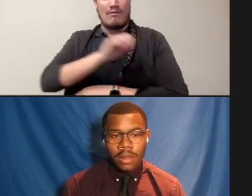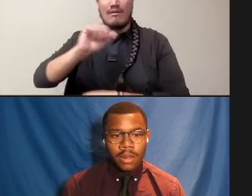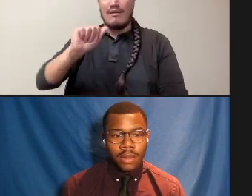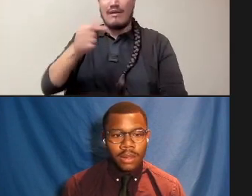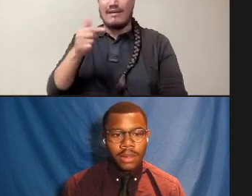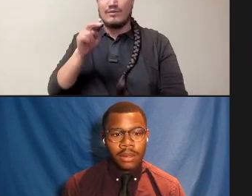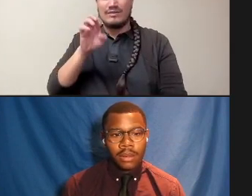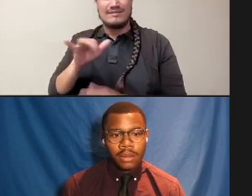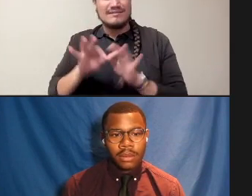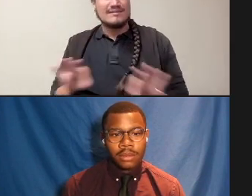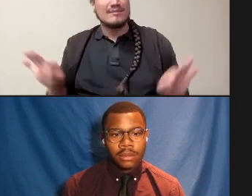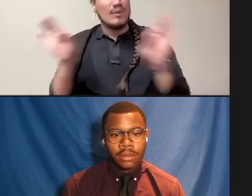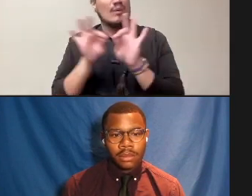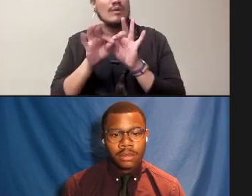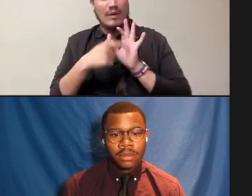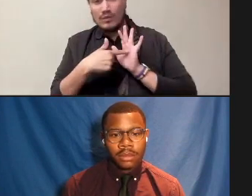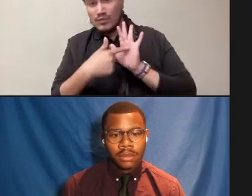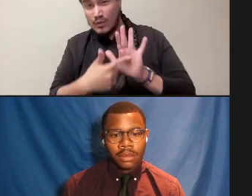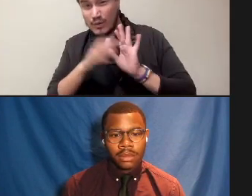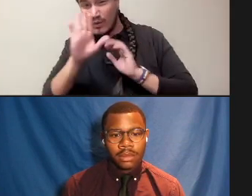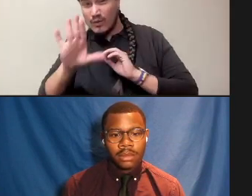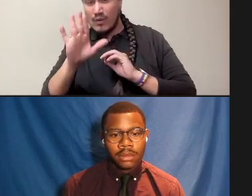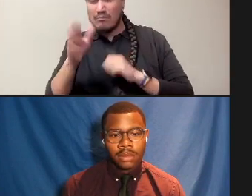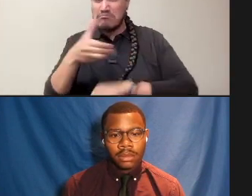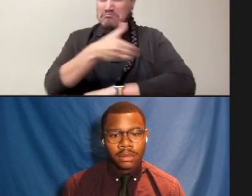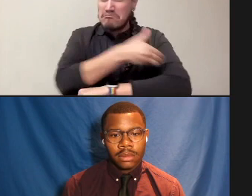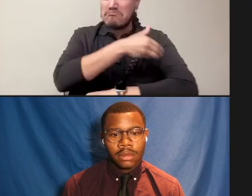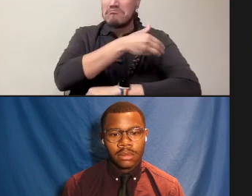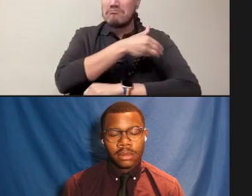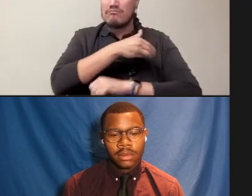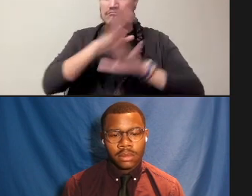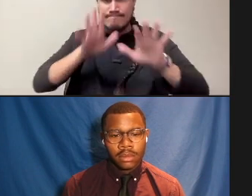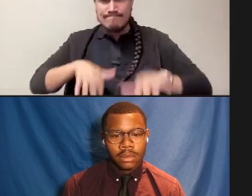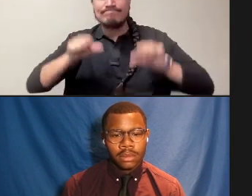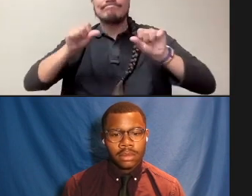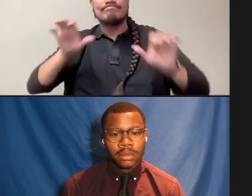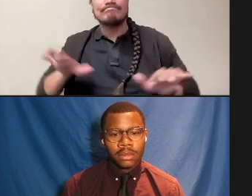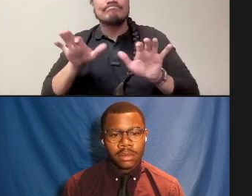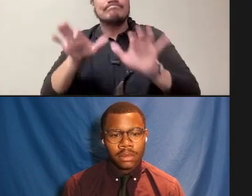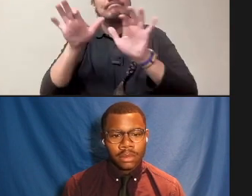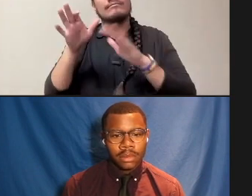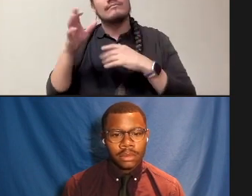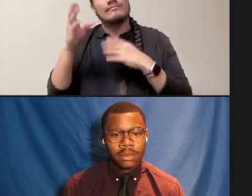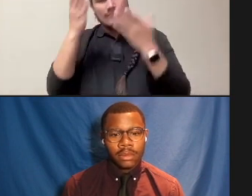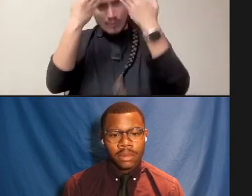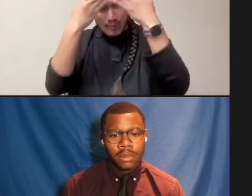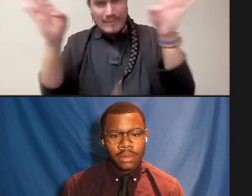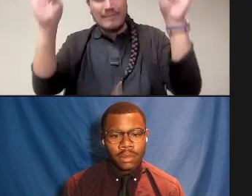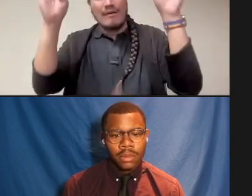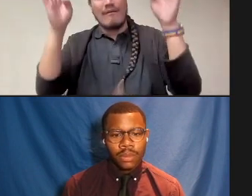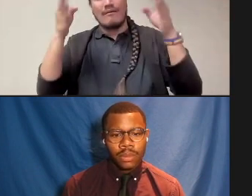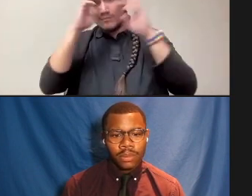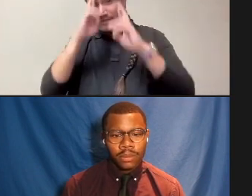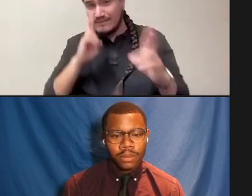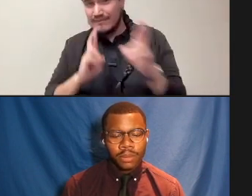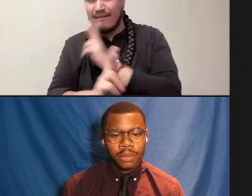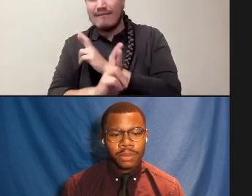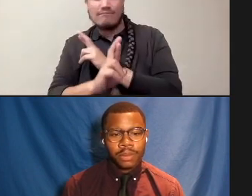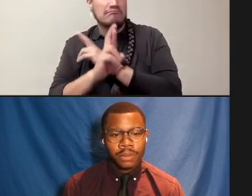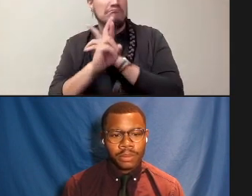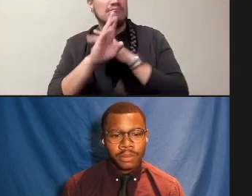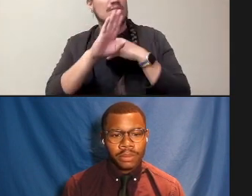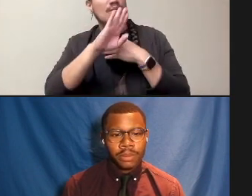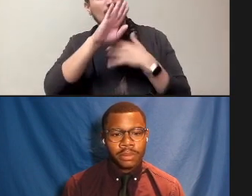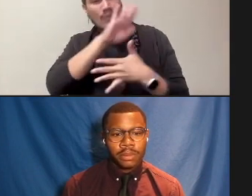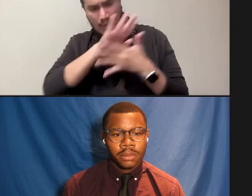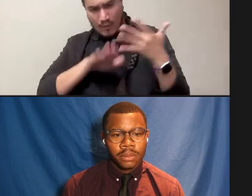showing that agency, taking the initiative, keeping open minds, being respectful, those are